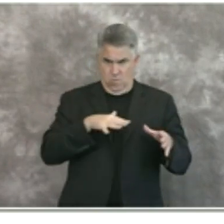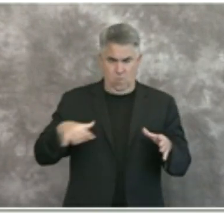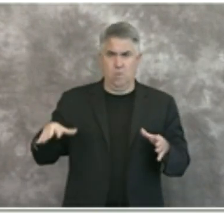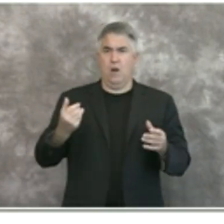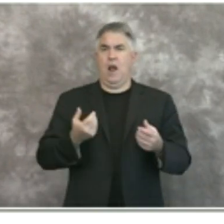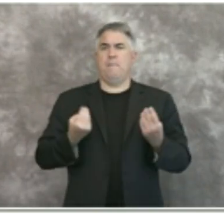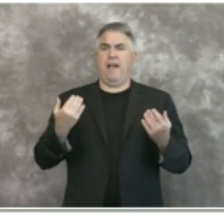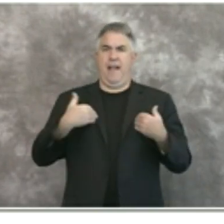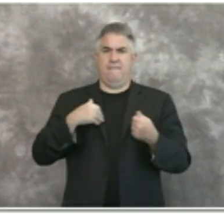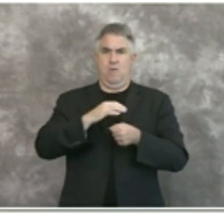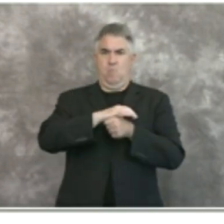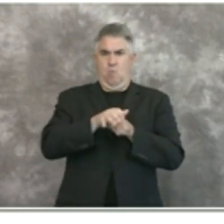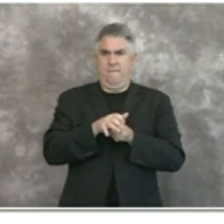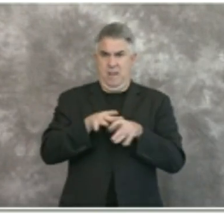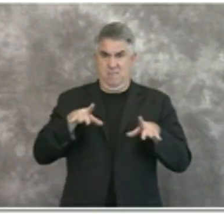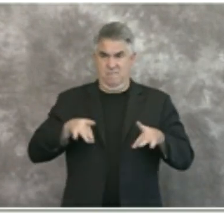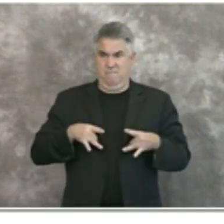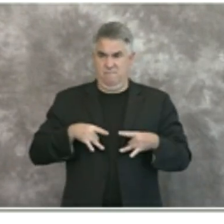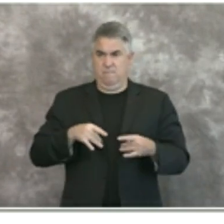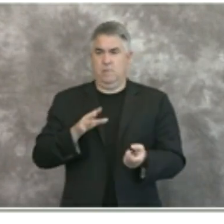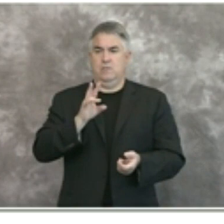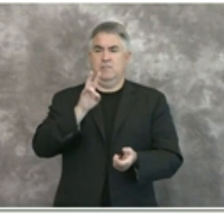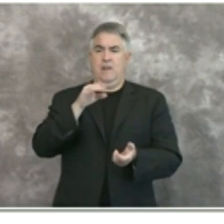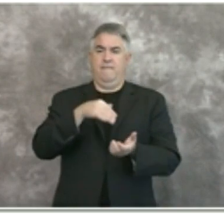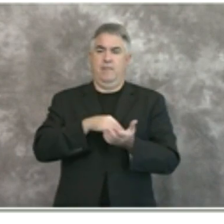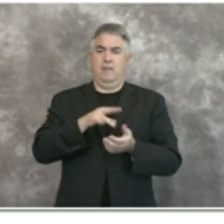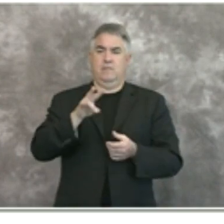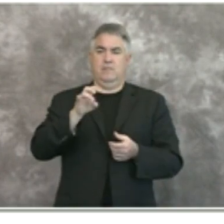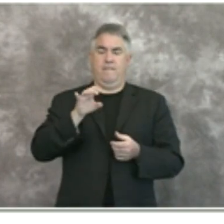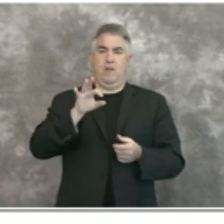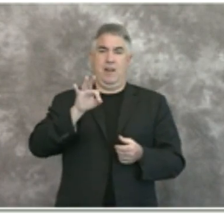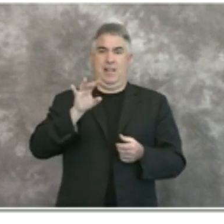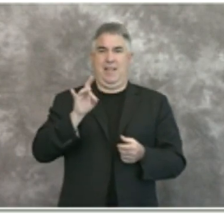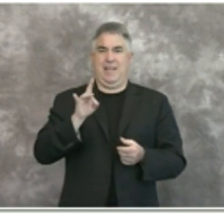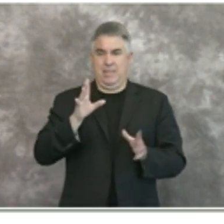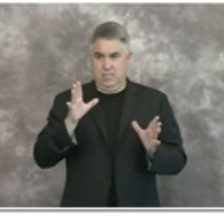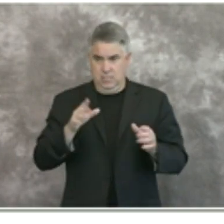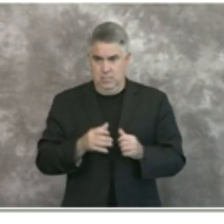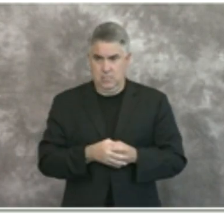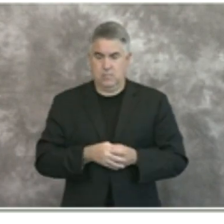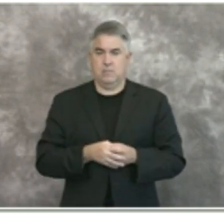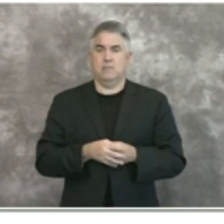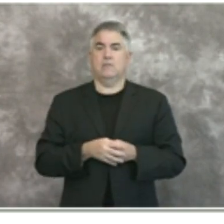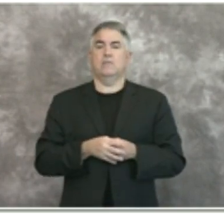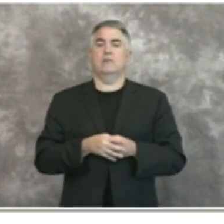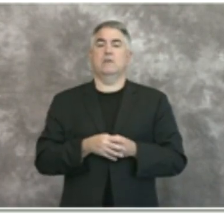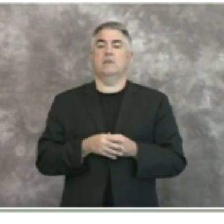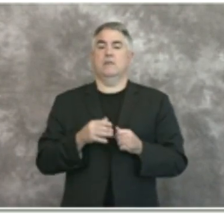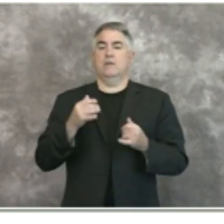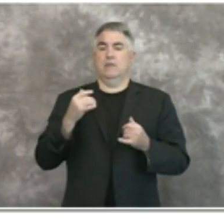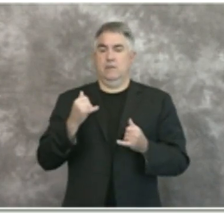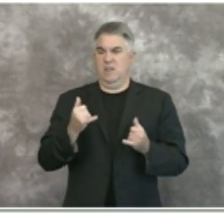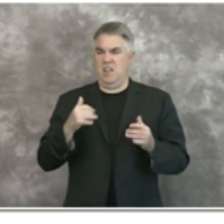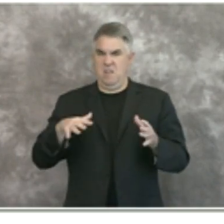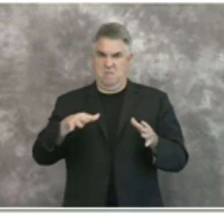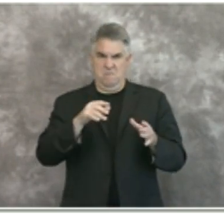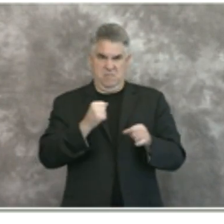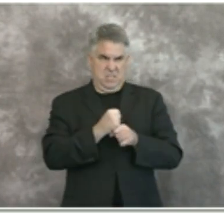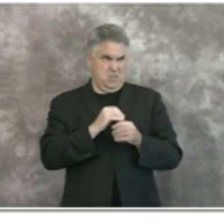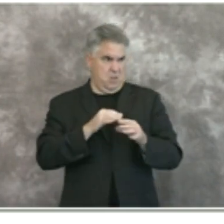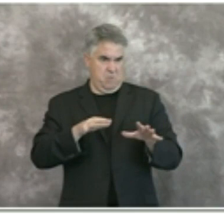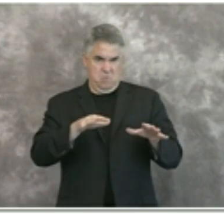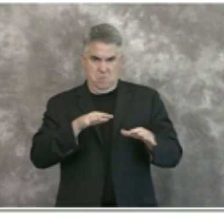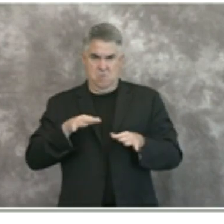including 4 320 deaths and today the county of san diego is reporting